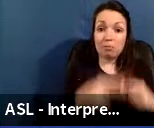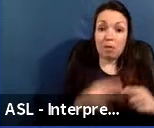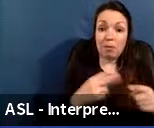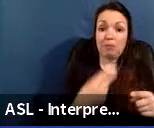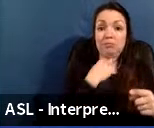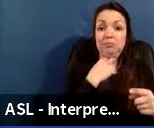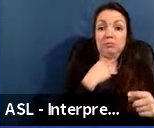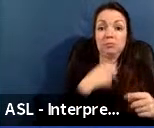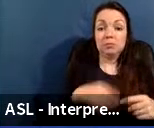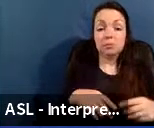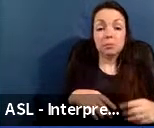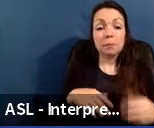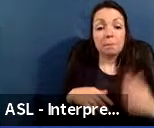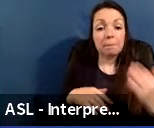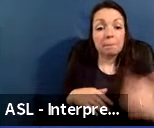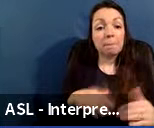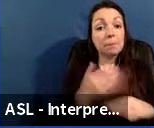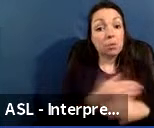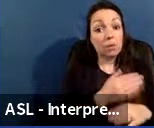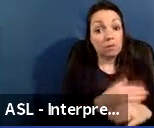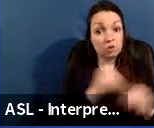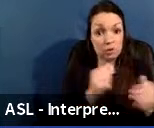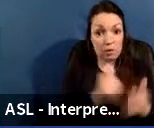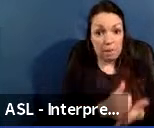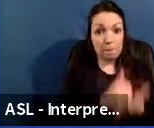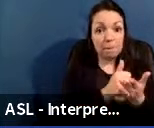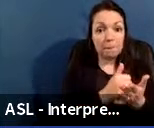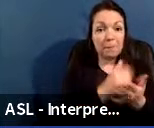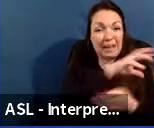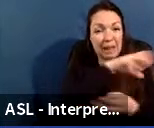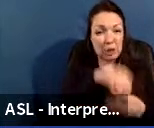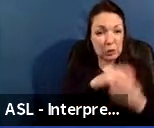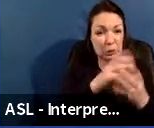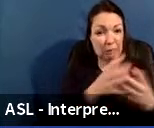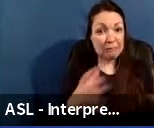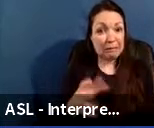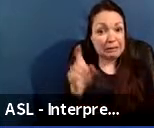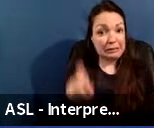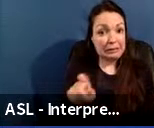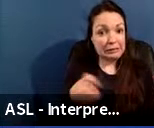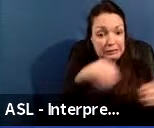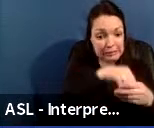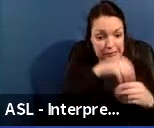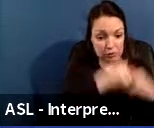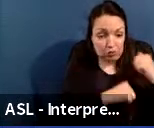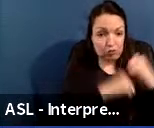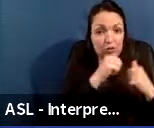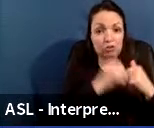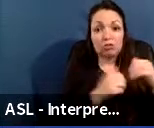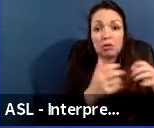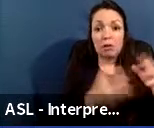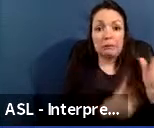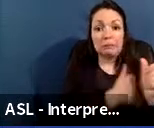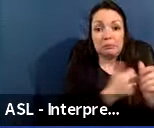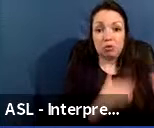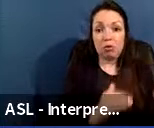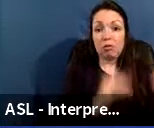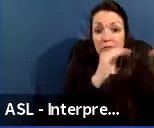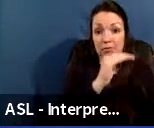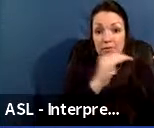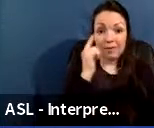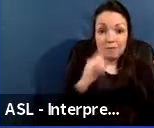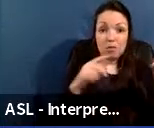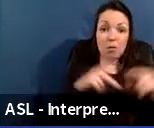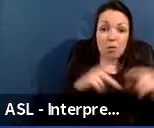these benefits, but they also include much-needed infrastructure upgrades to our plumbing,